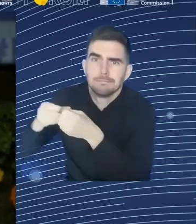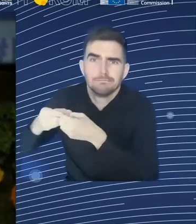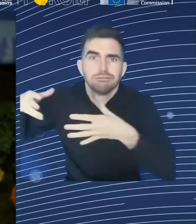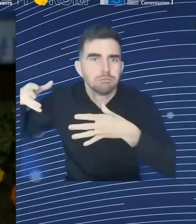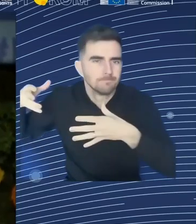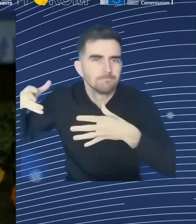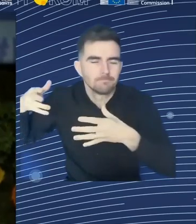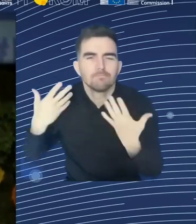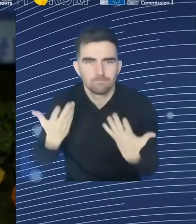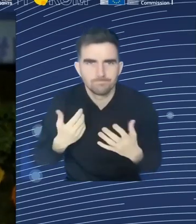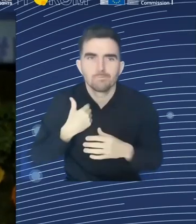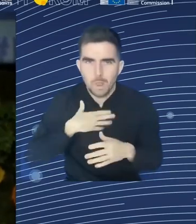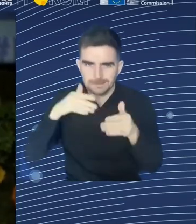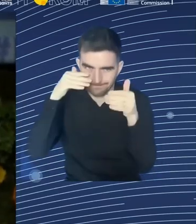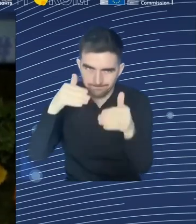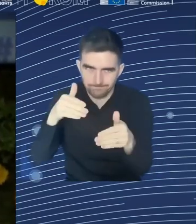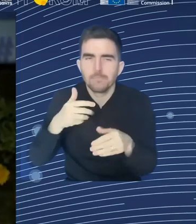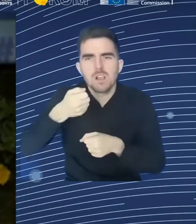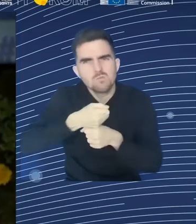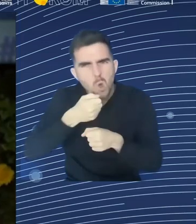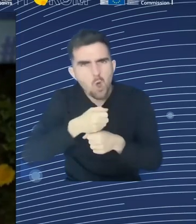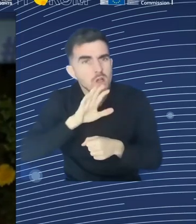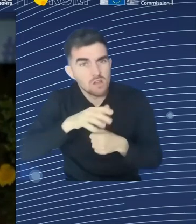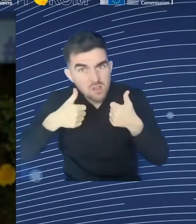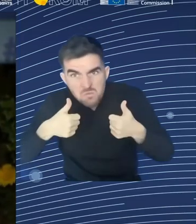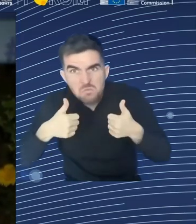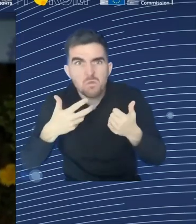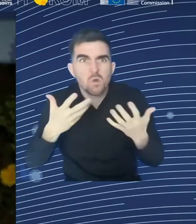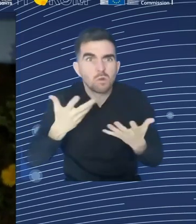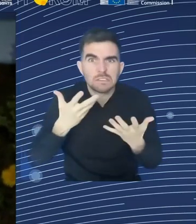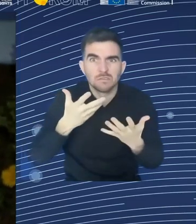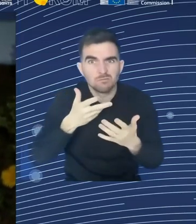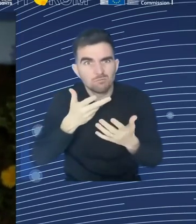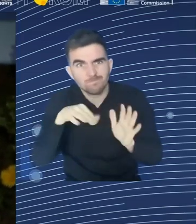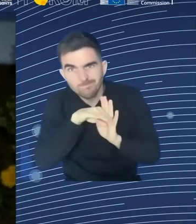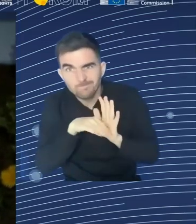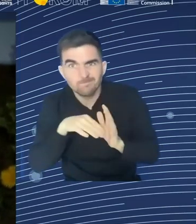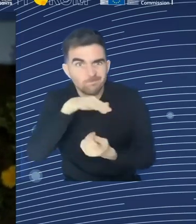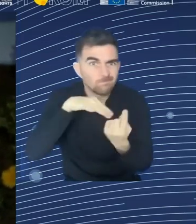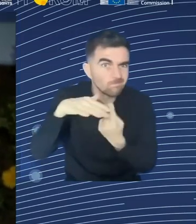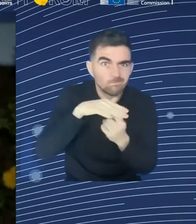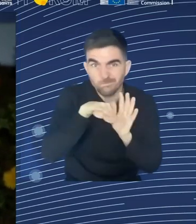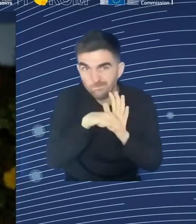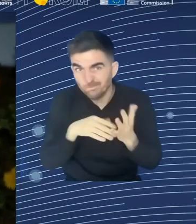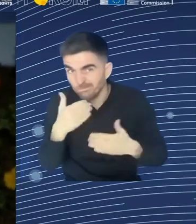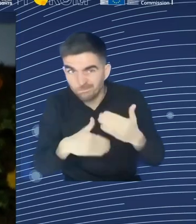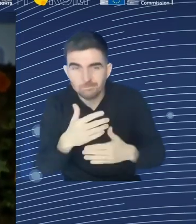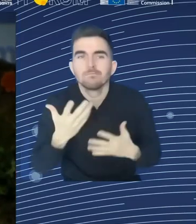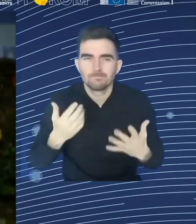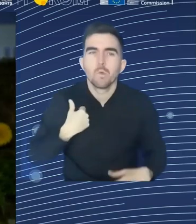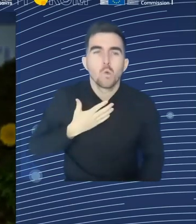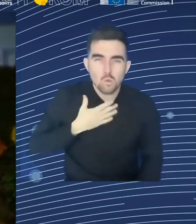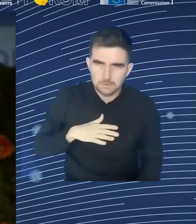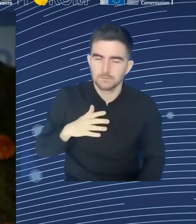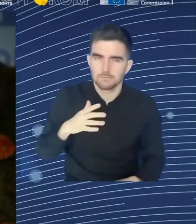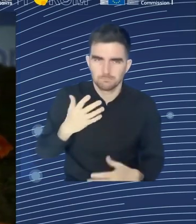phone and connect to slido.com. So slido.com on your phone and